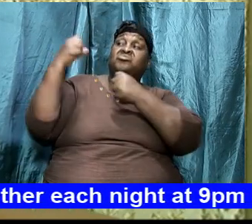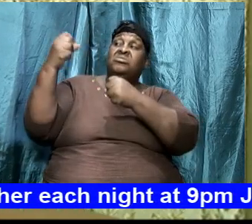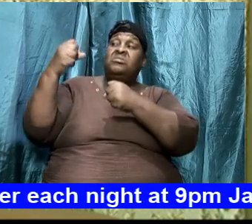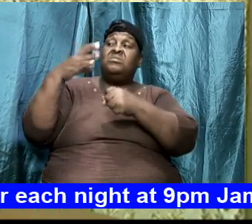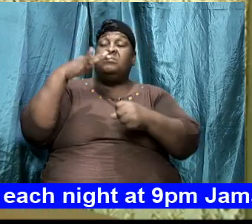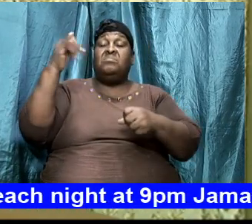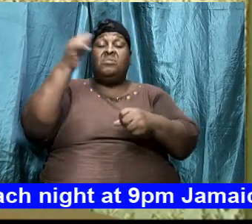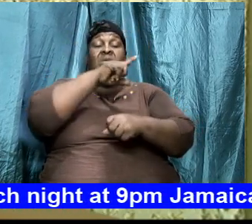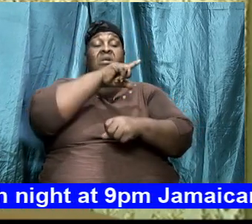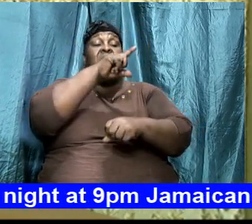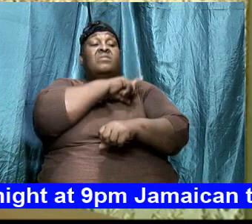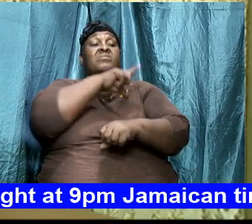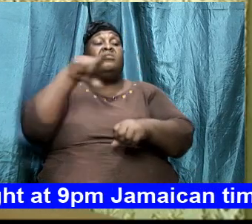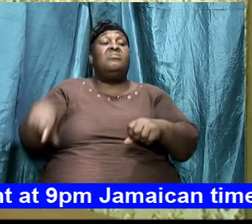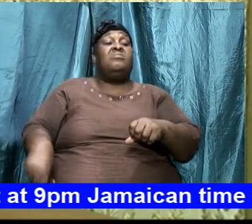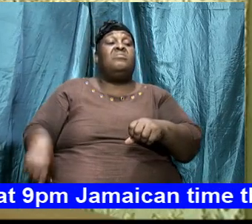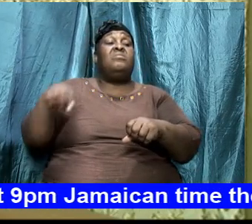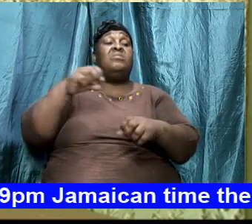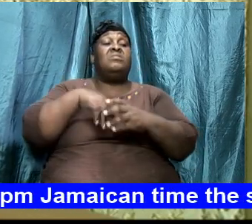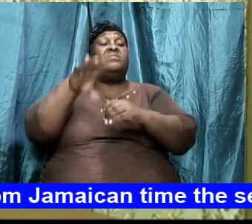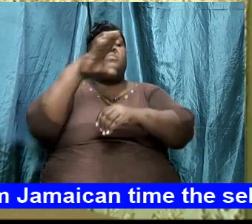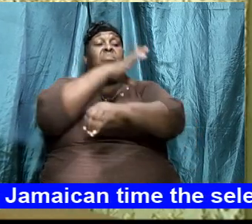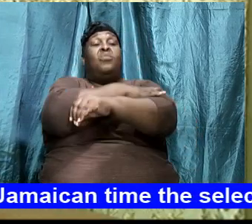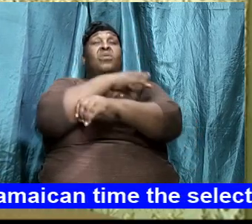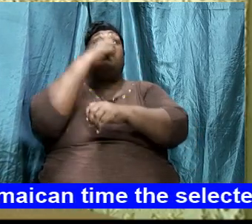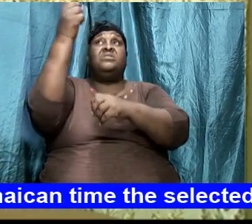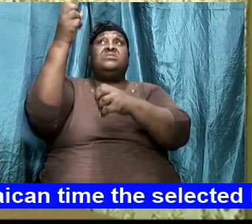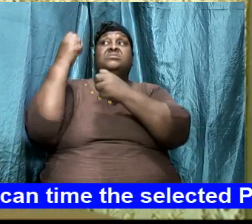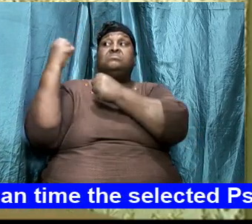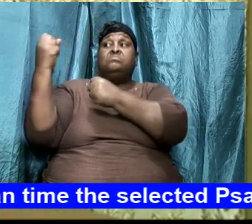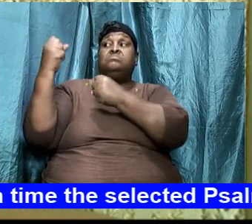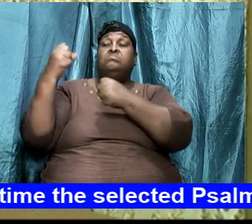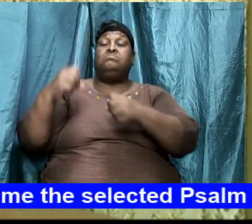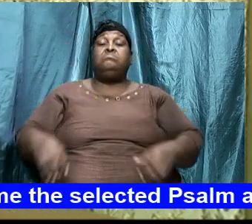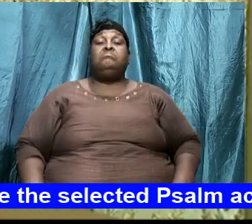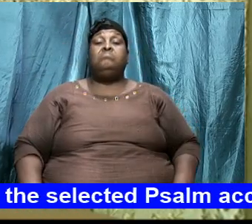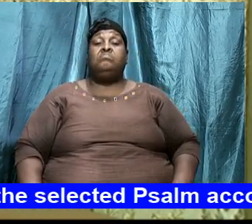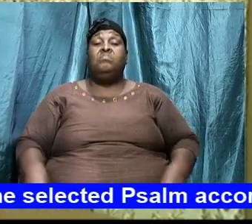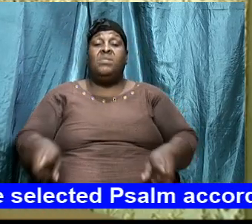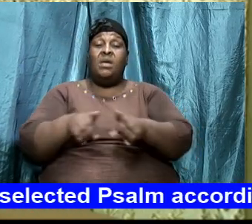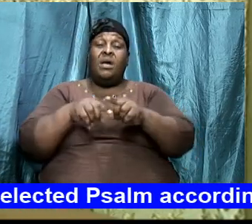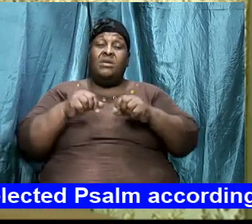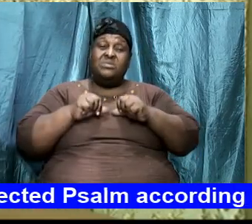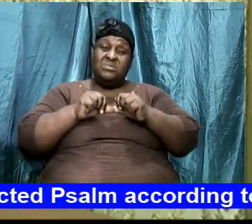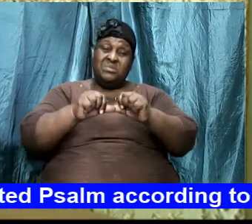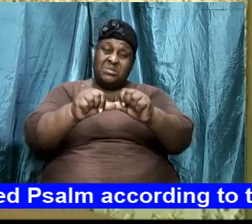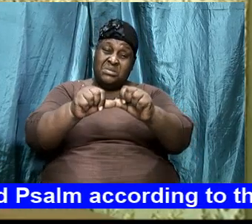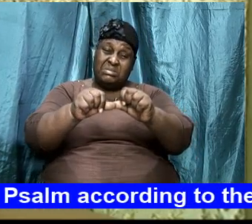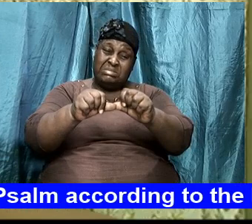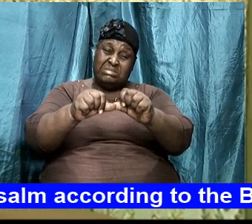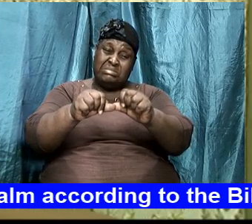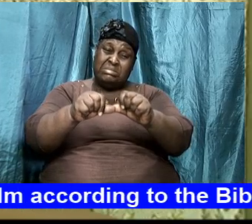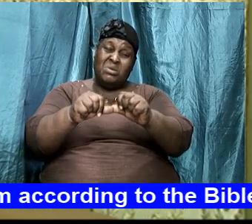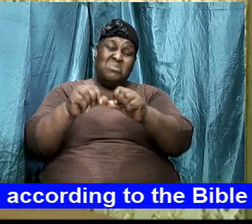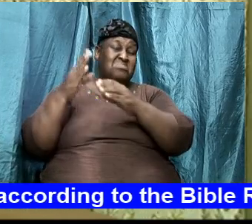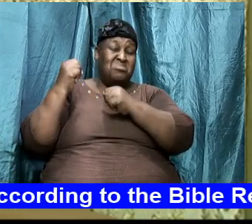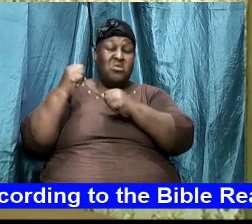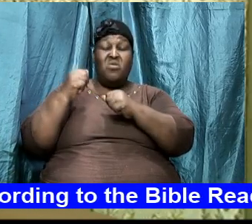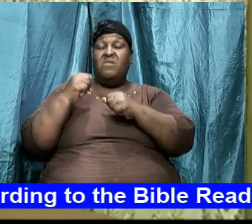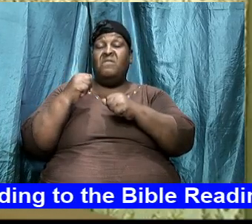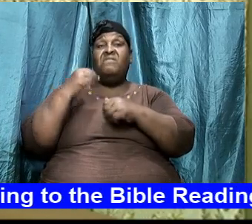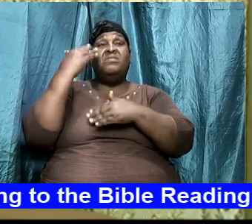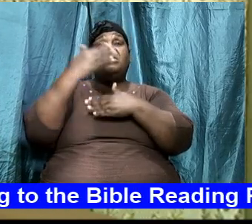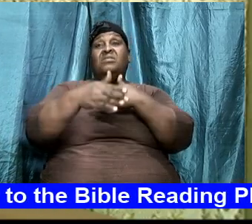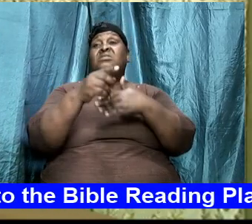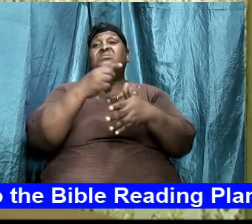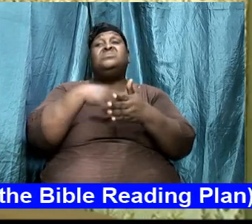the power of his might so I tell you as we continue this lesson hopefully next week all being well next